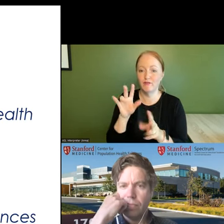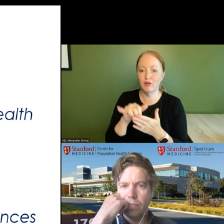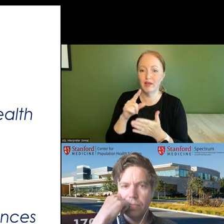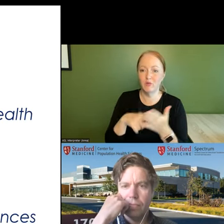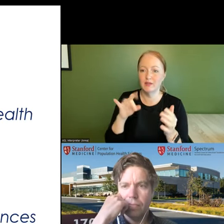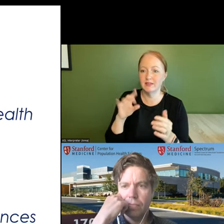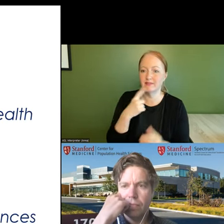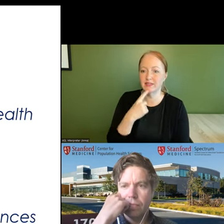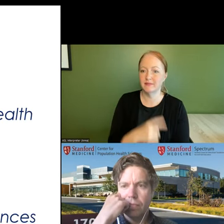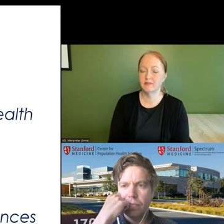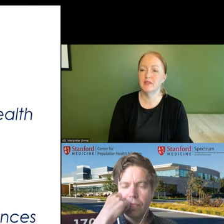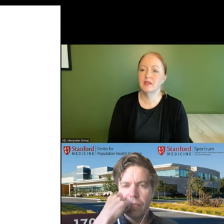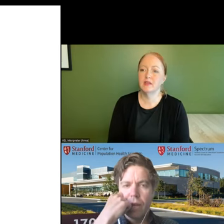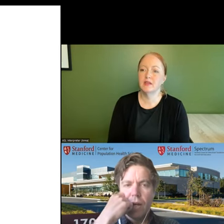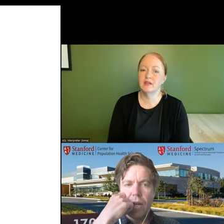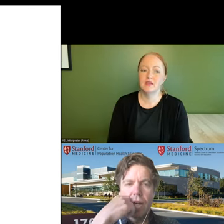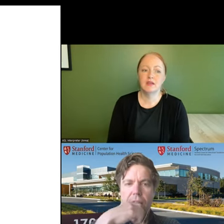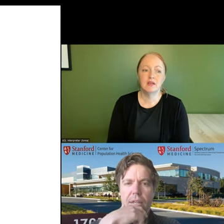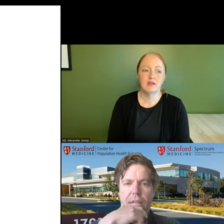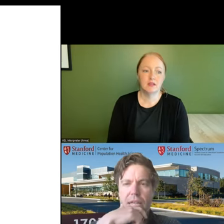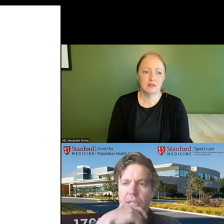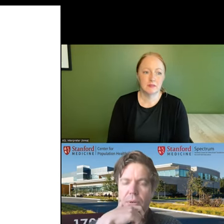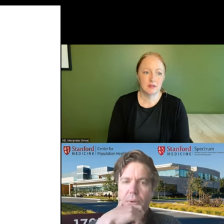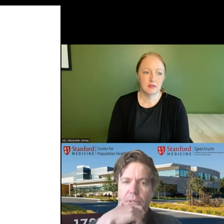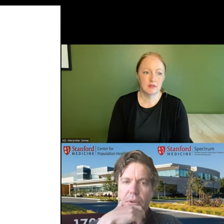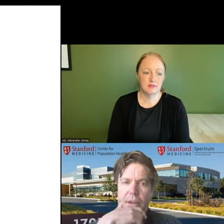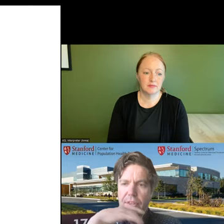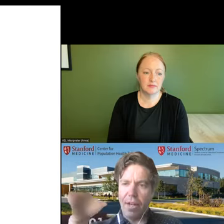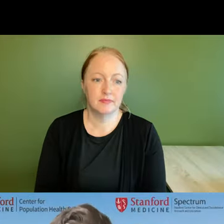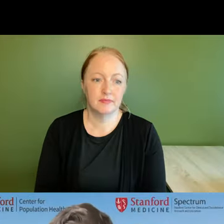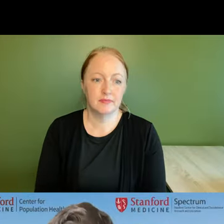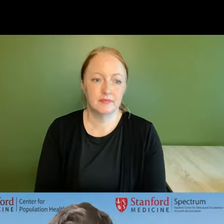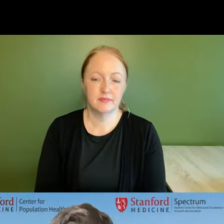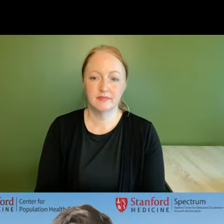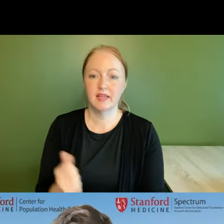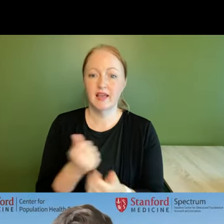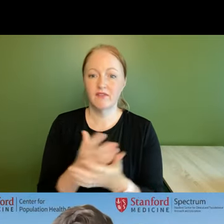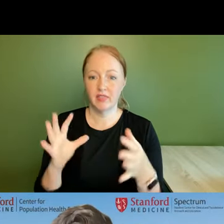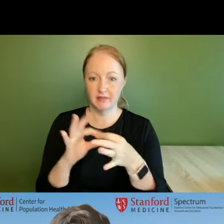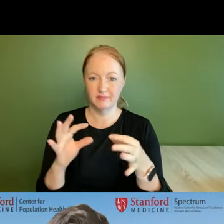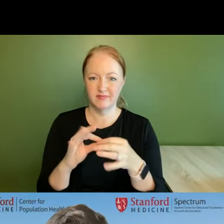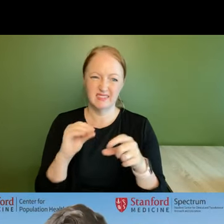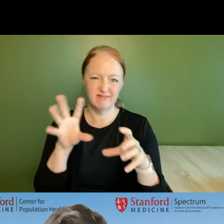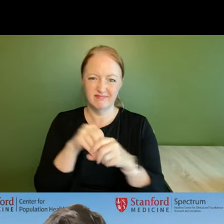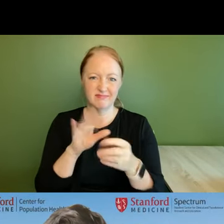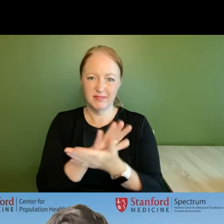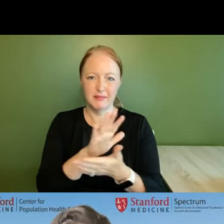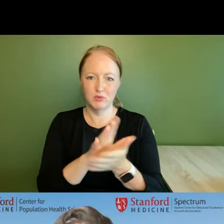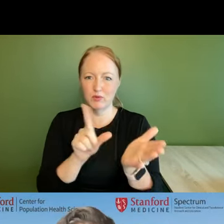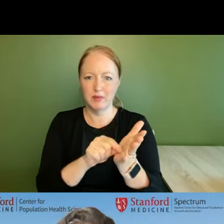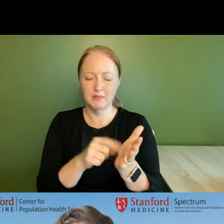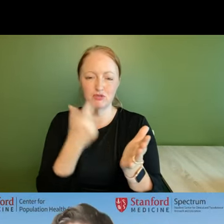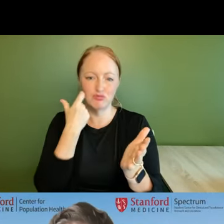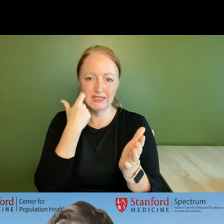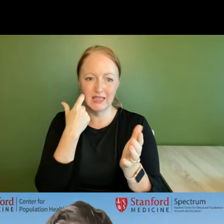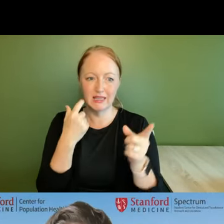yeah so so everything i want to talk about here is in this paper that we published recently